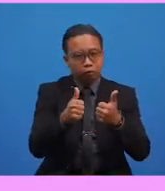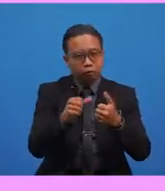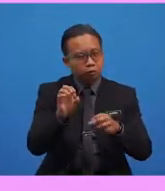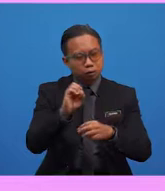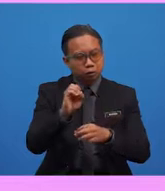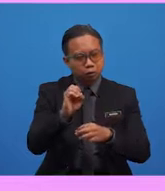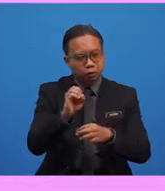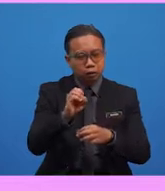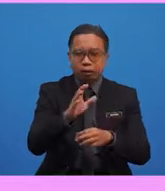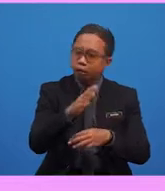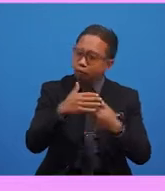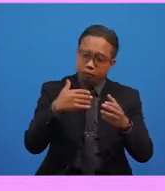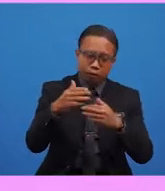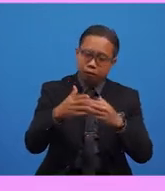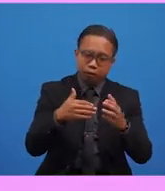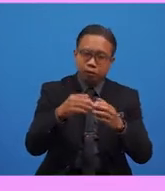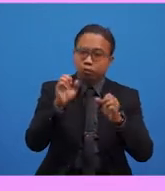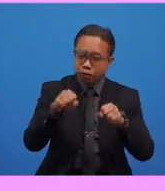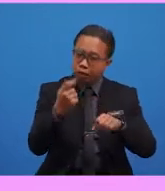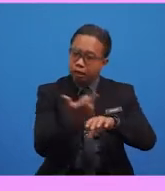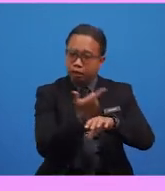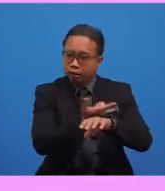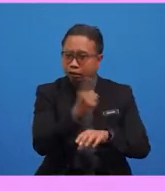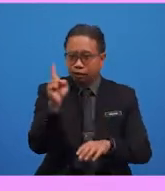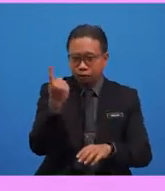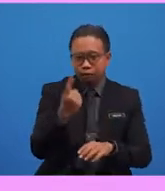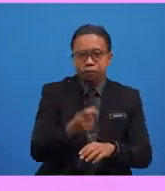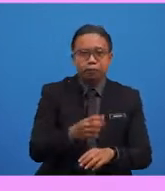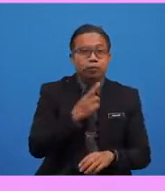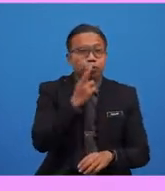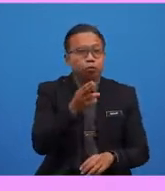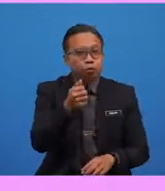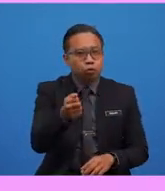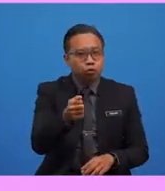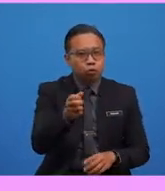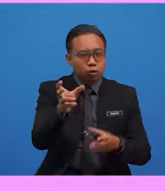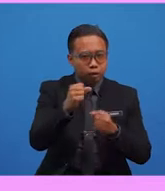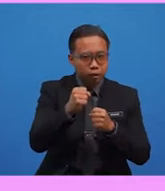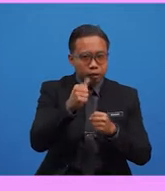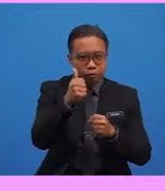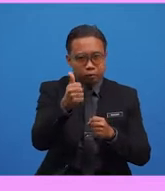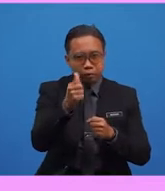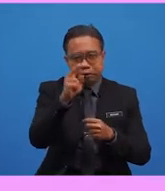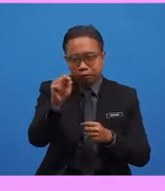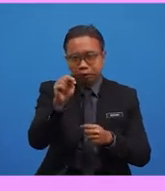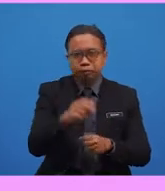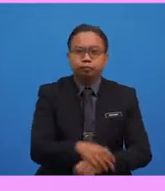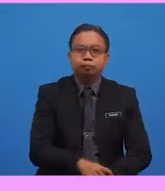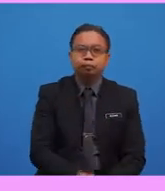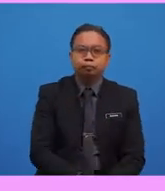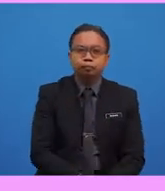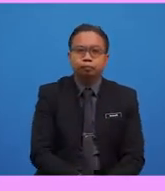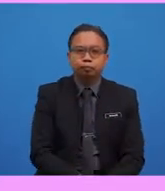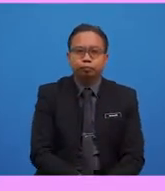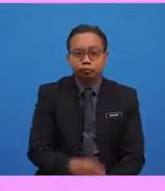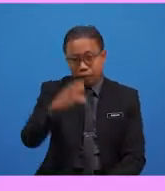well done. But if you did not, don't worry. This is just a practice. I'm sure you will get better soon.